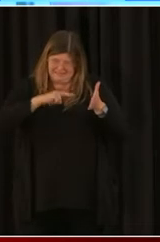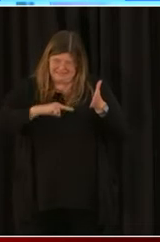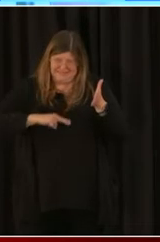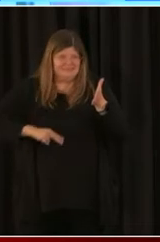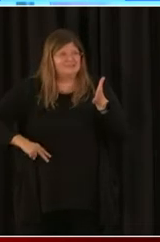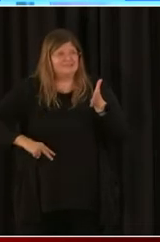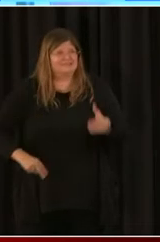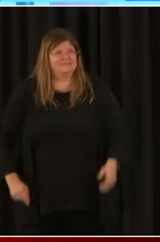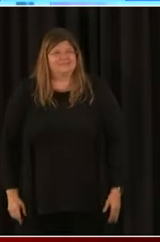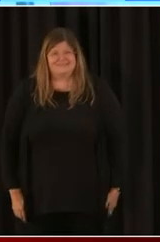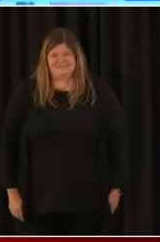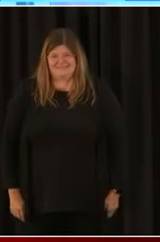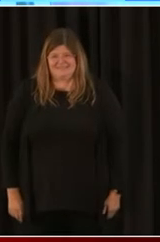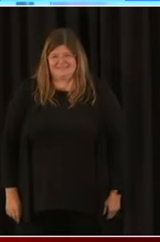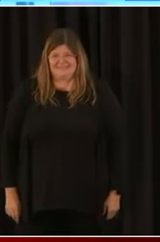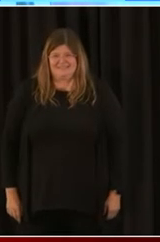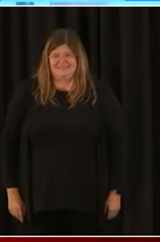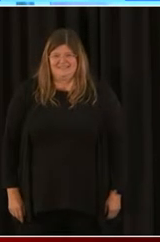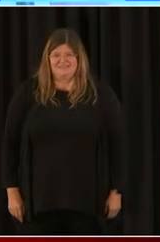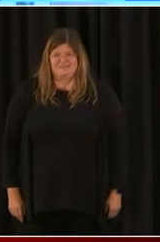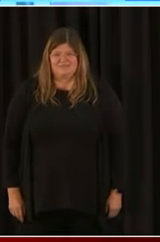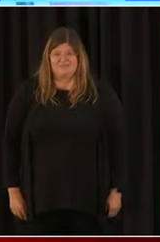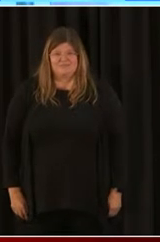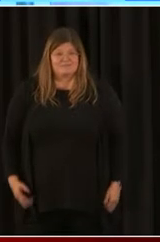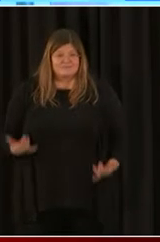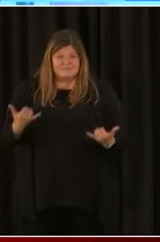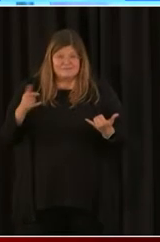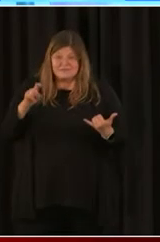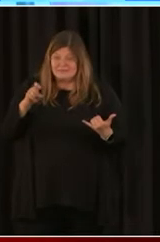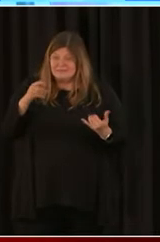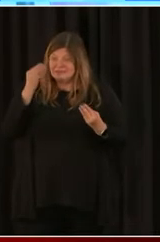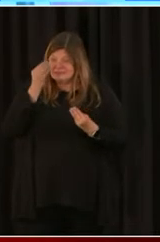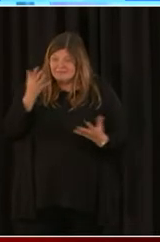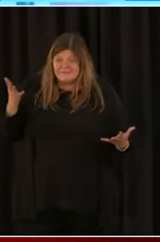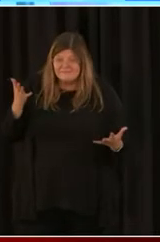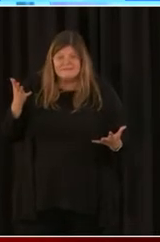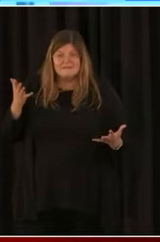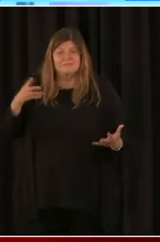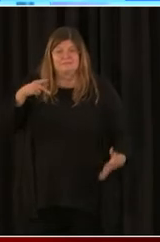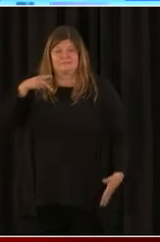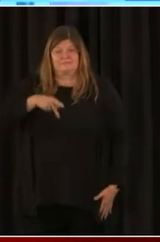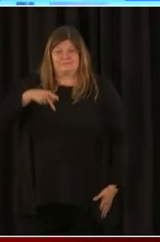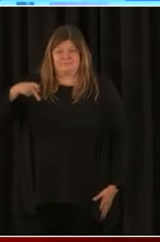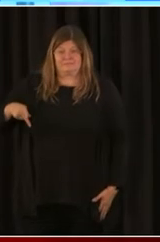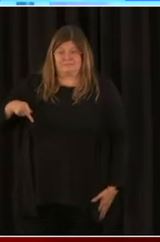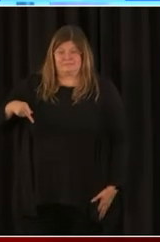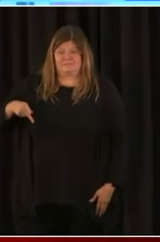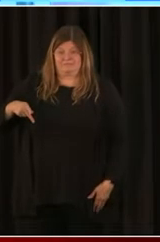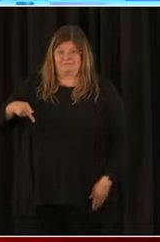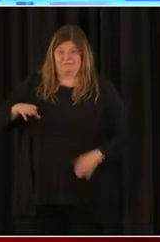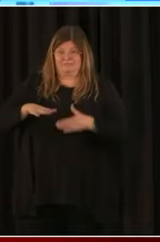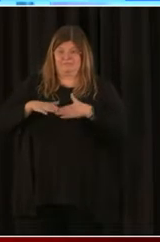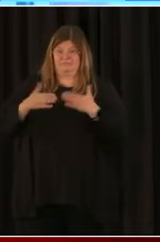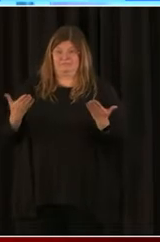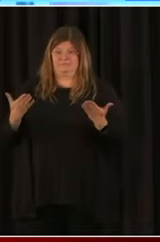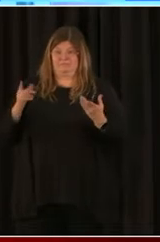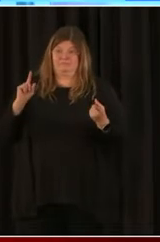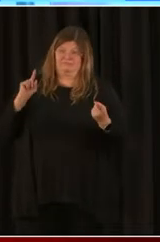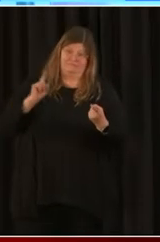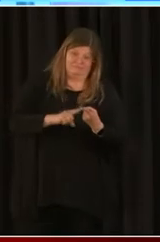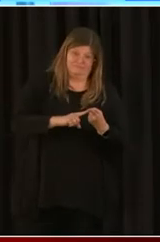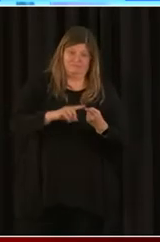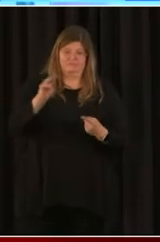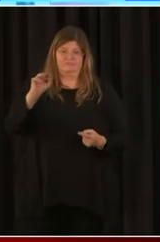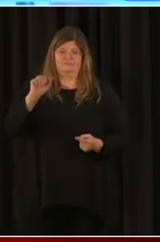So here's what you need to know. The PPP is reopened through March 31, 2021 with an